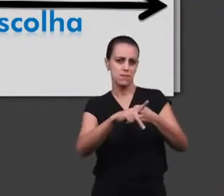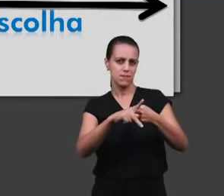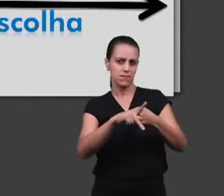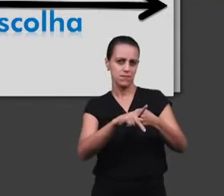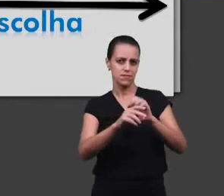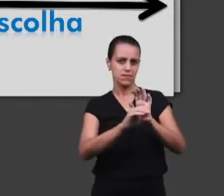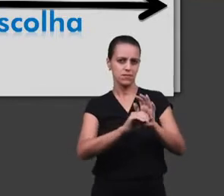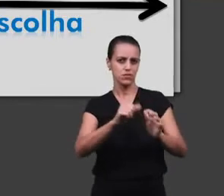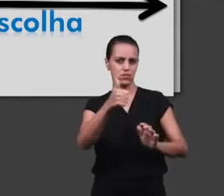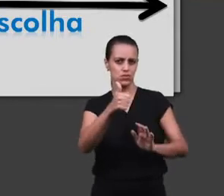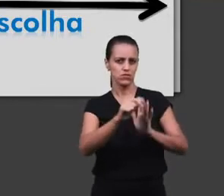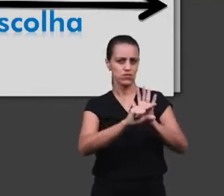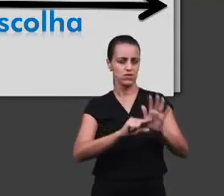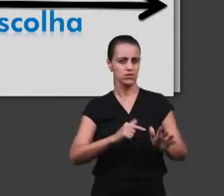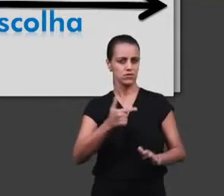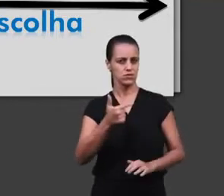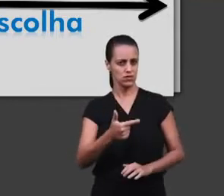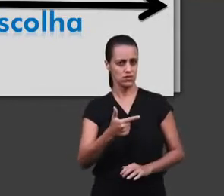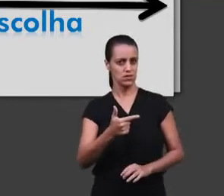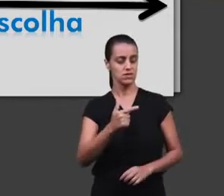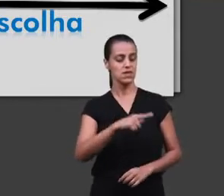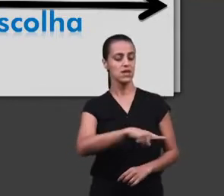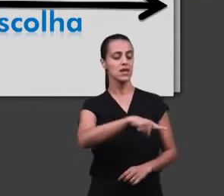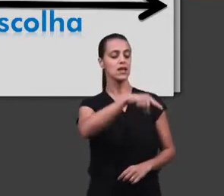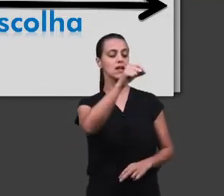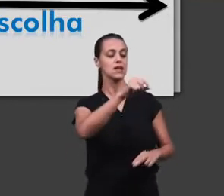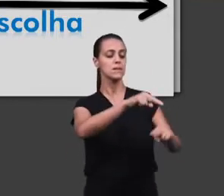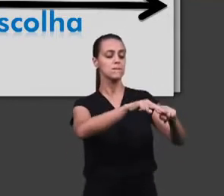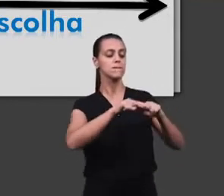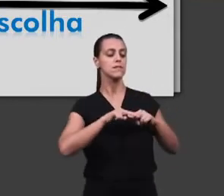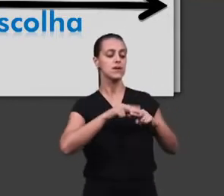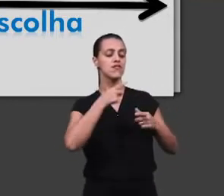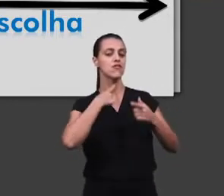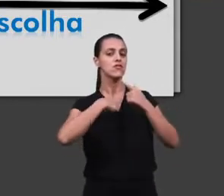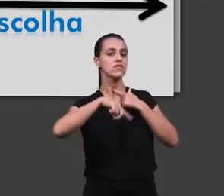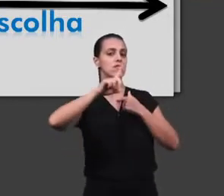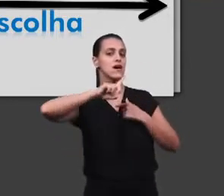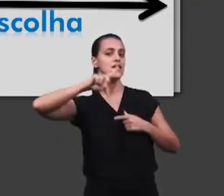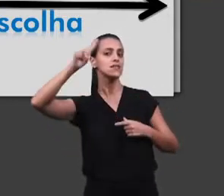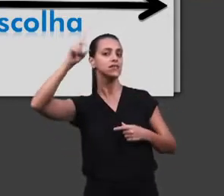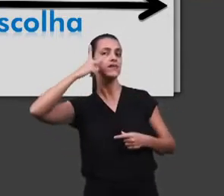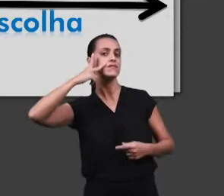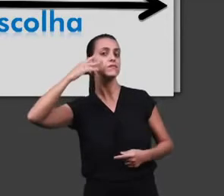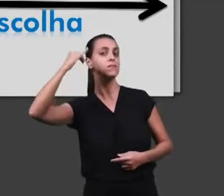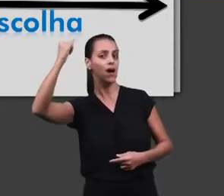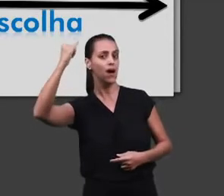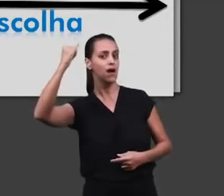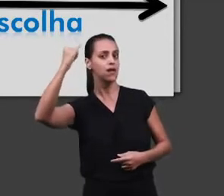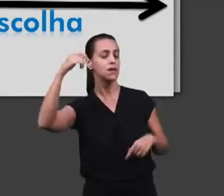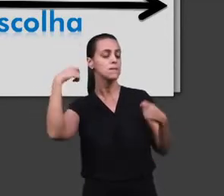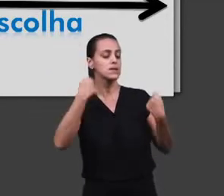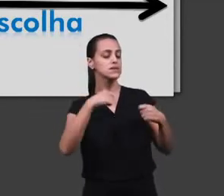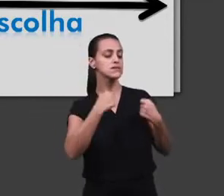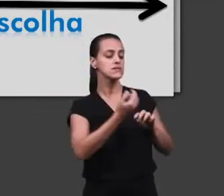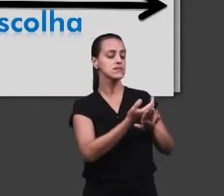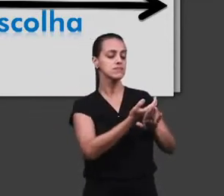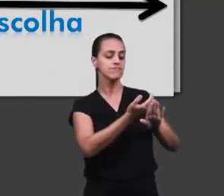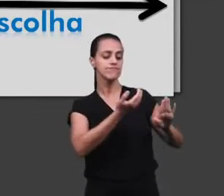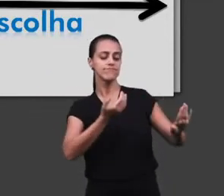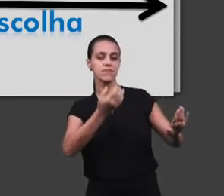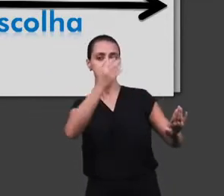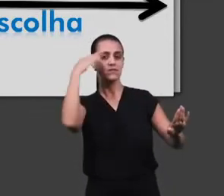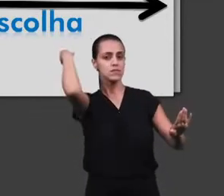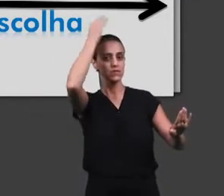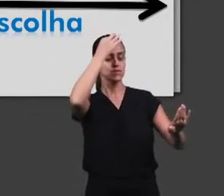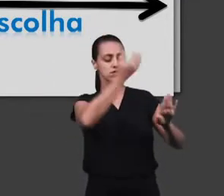2, will elect according to the foreknowledge of God the Father in sanctification of the Spirit for